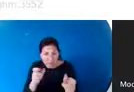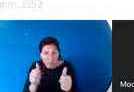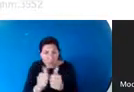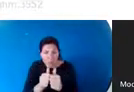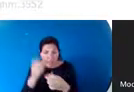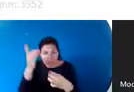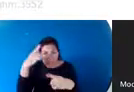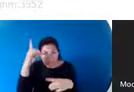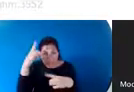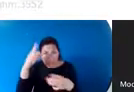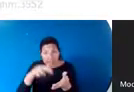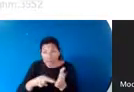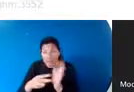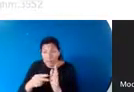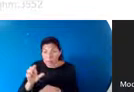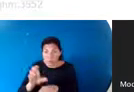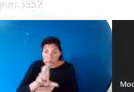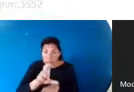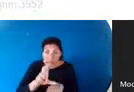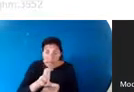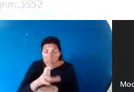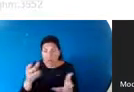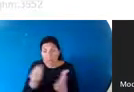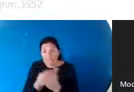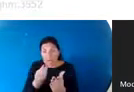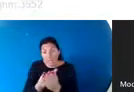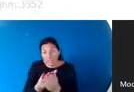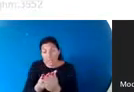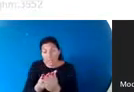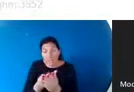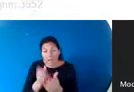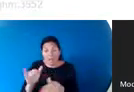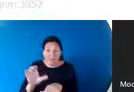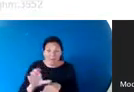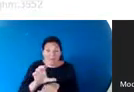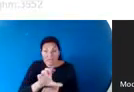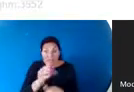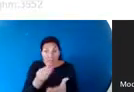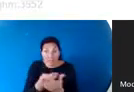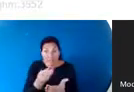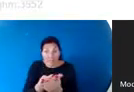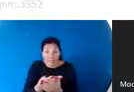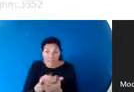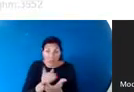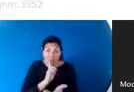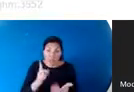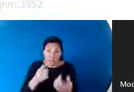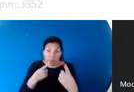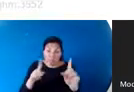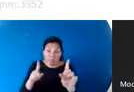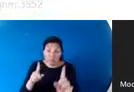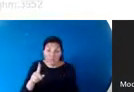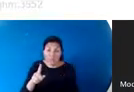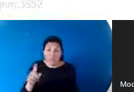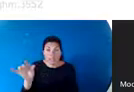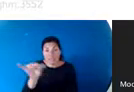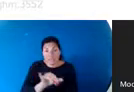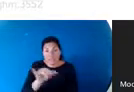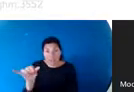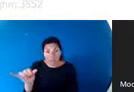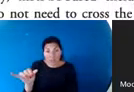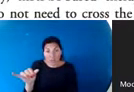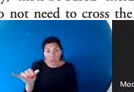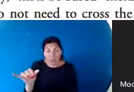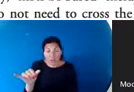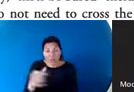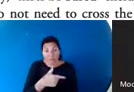of the fact that we invest a lot of money in our hospital systems. And that investment pays off very well. Similarly, the mRNA technologies that resulted in